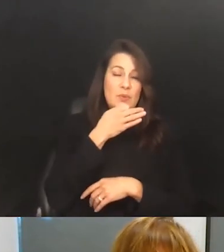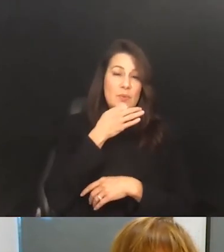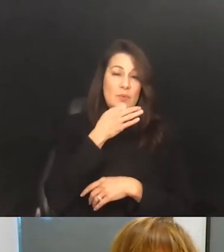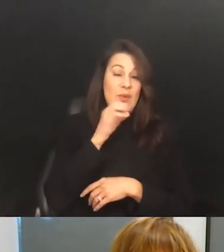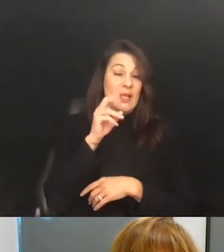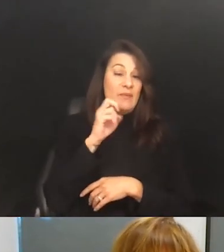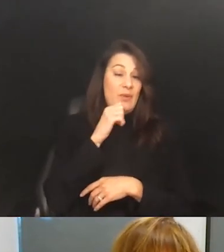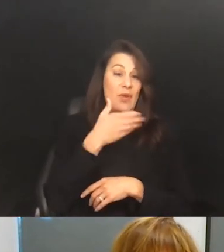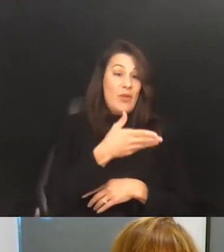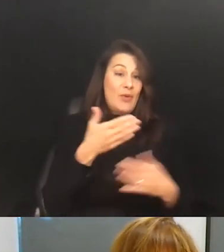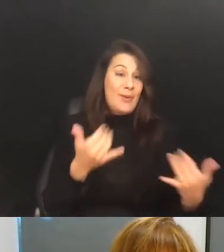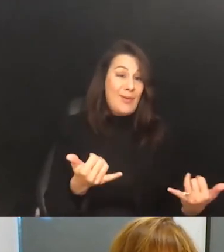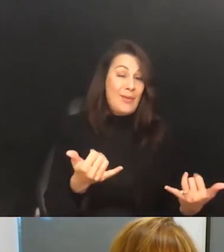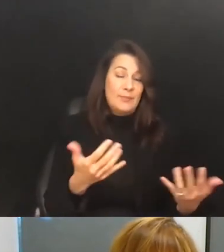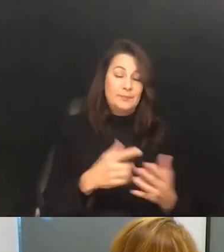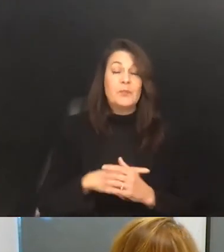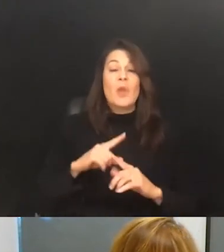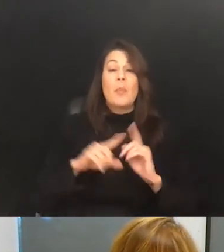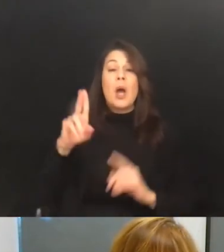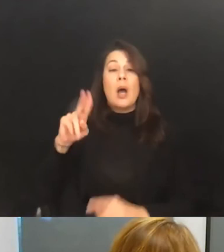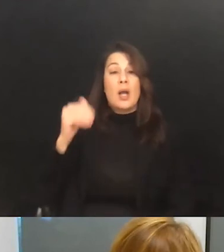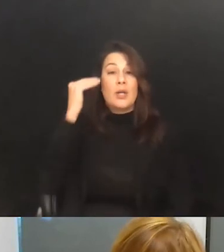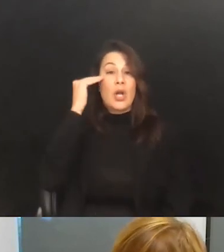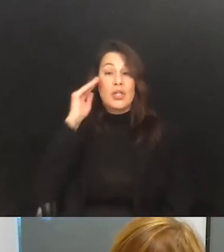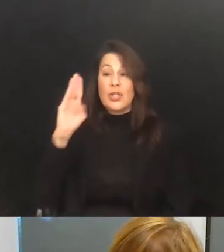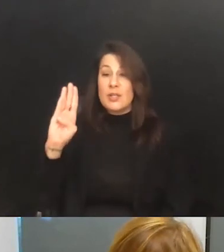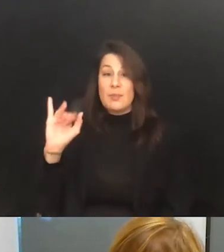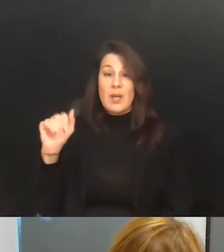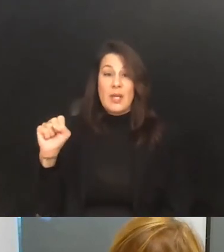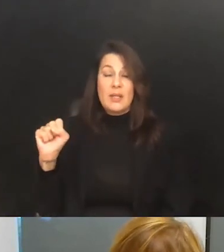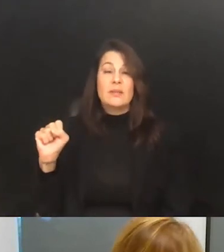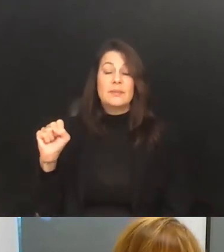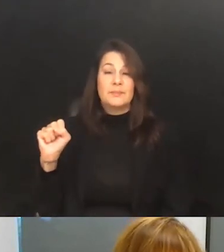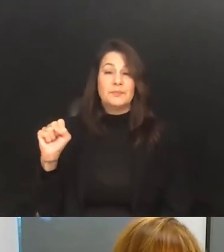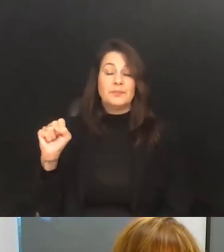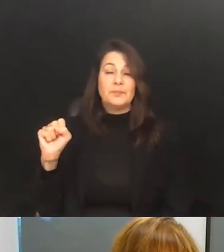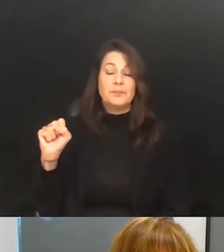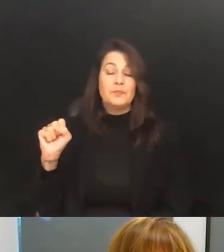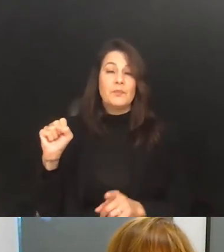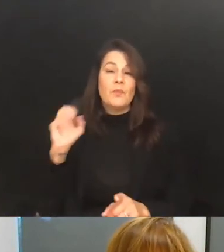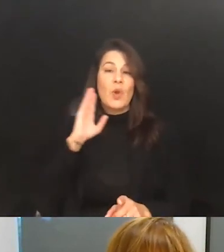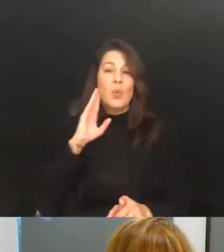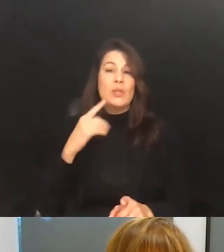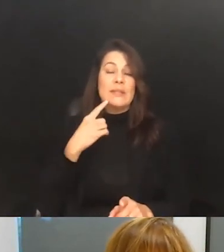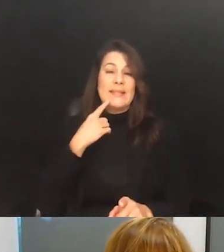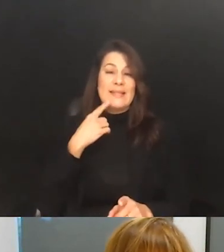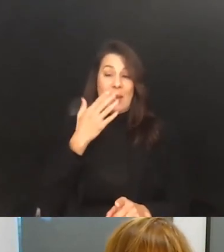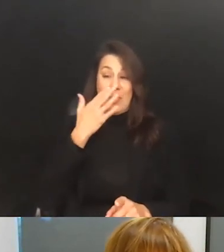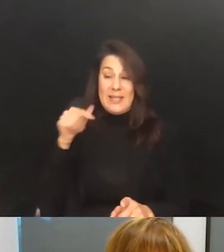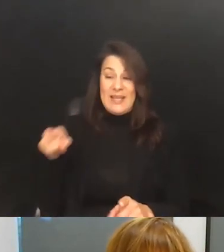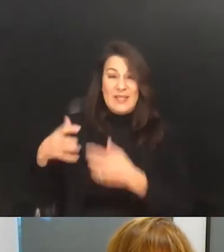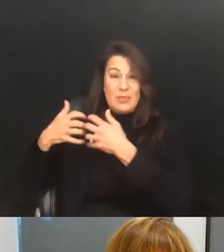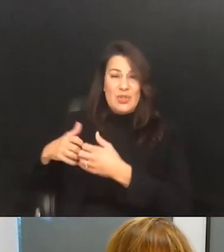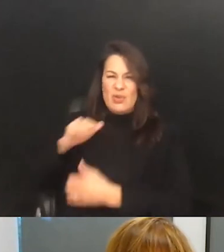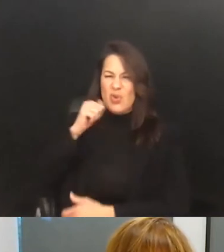bias, there was a thought, and there are still people who will say that because these are machines, they don't have unconscious bias.